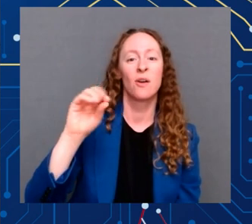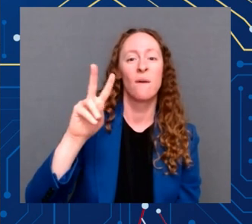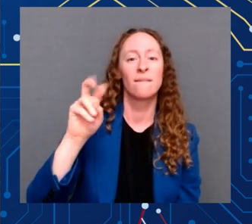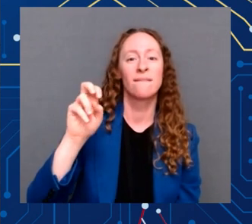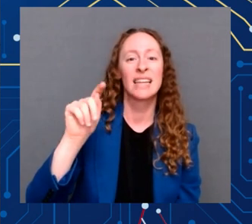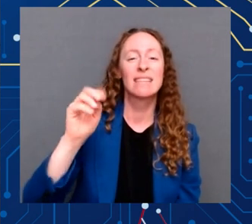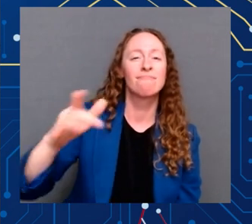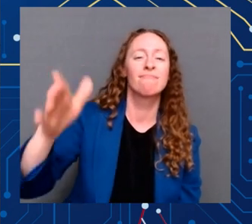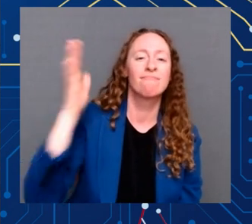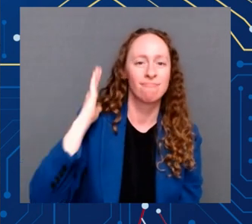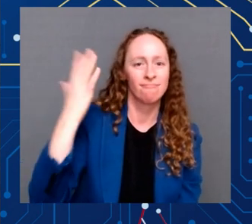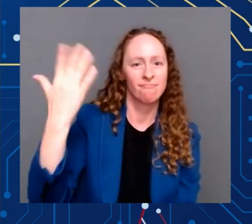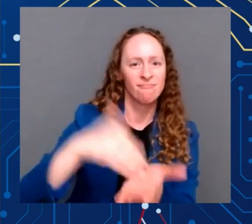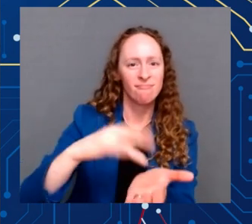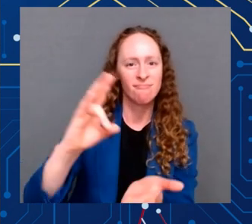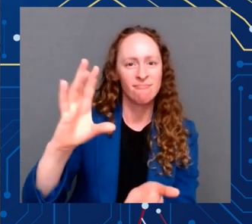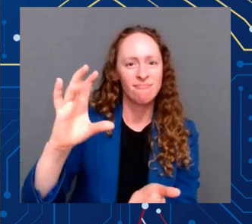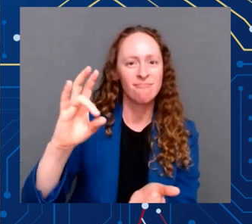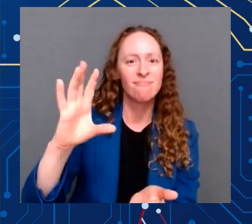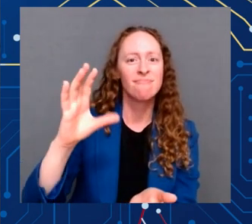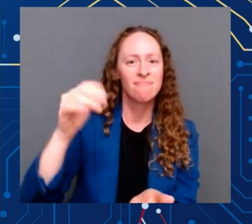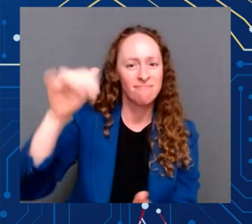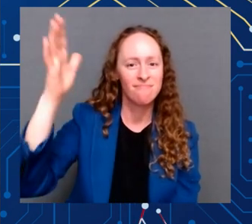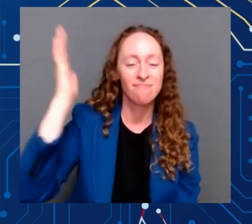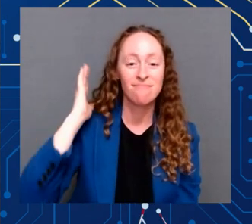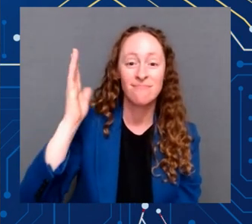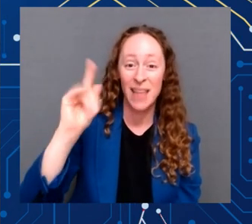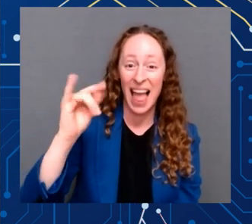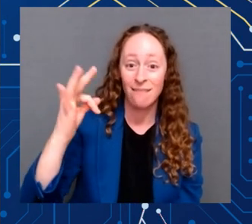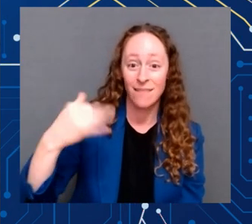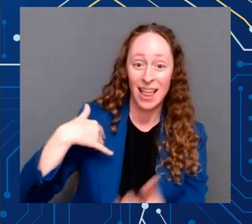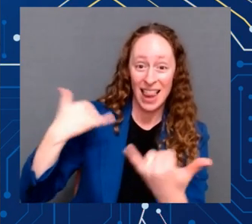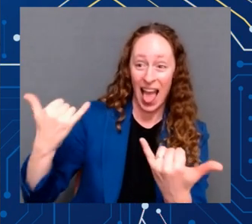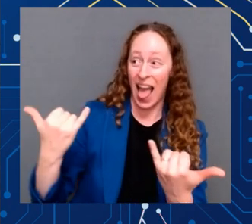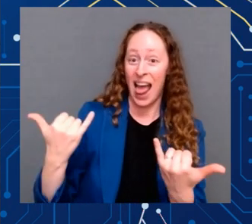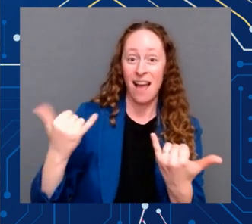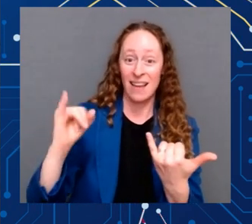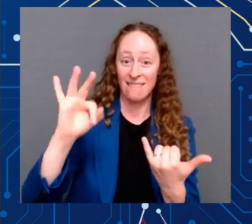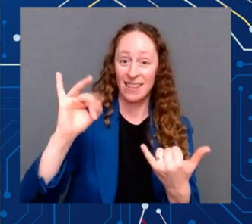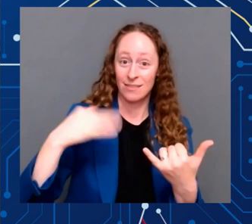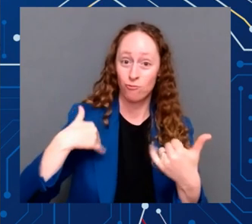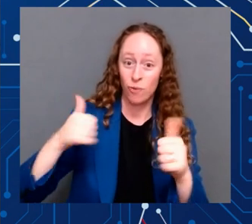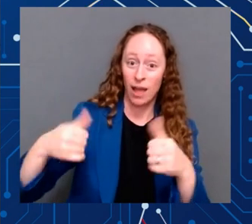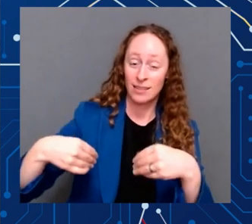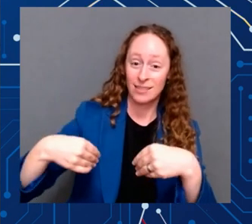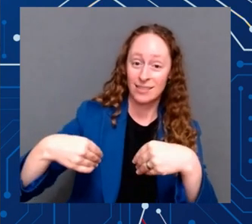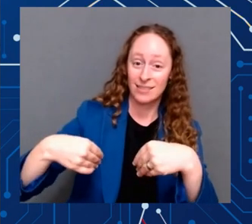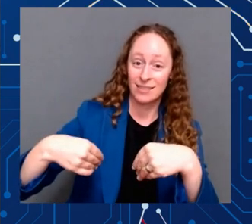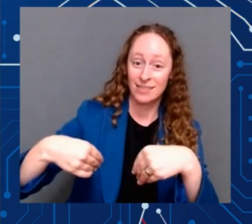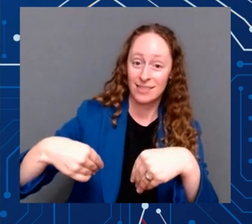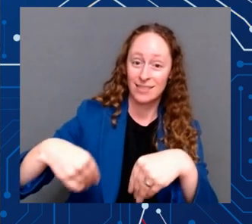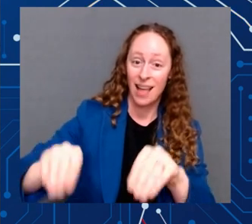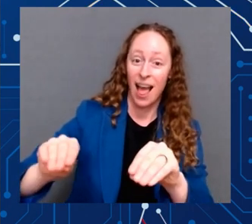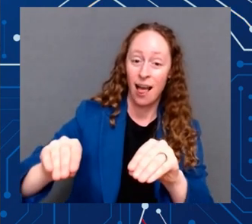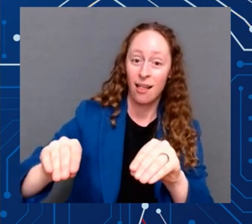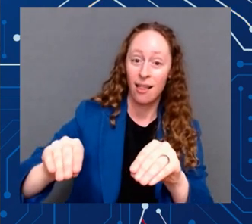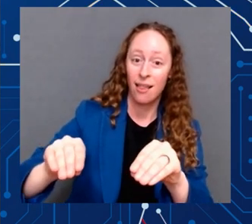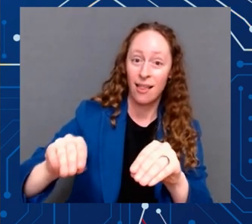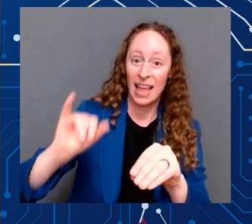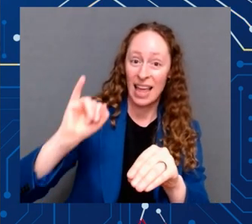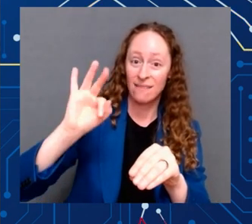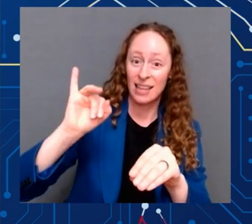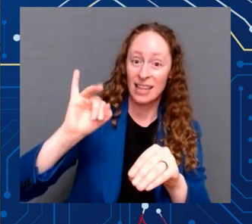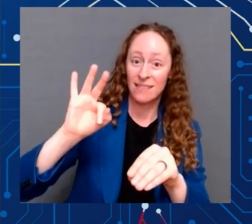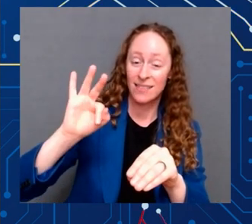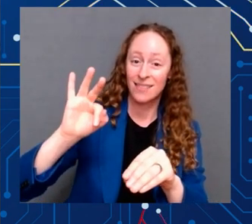and smite me down. But at any rate. And by the way, that new Corvette, this electric Corvette, I got a commitment that I